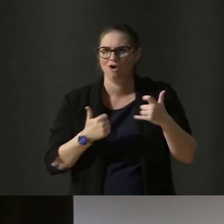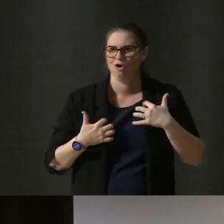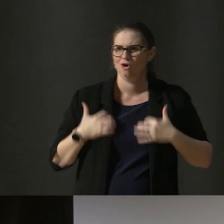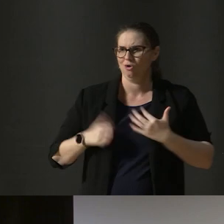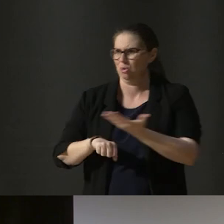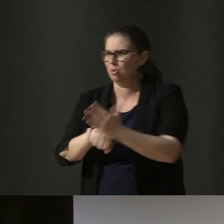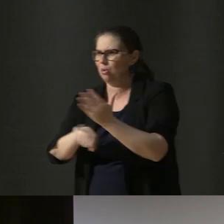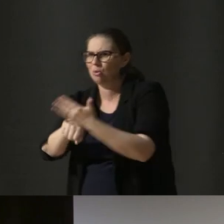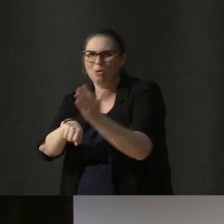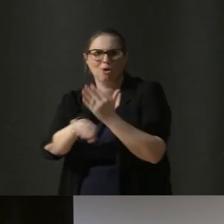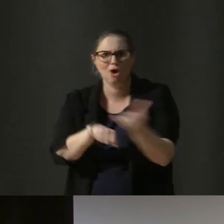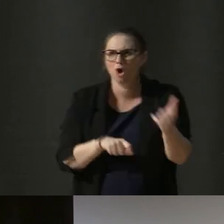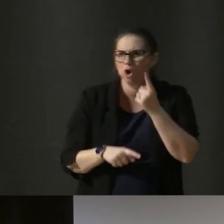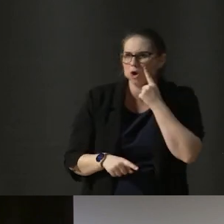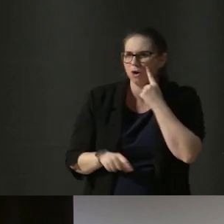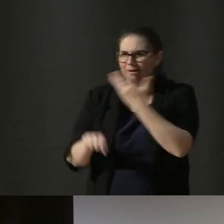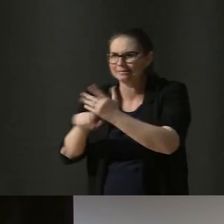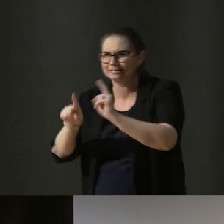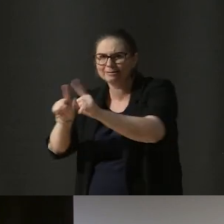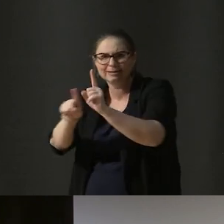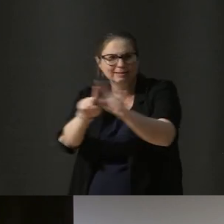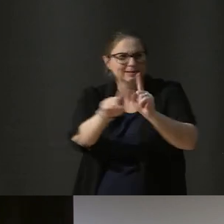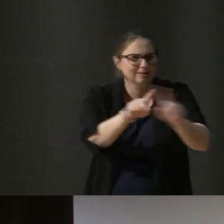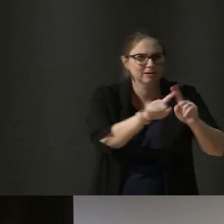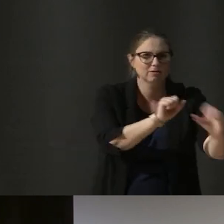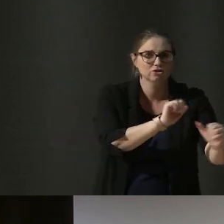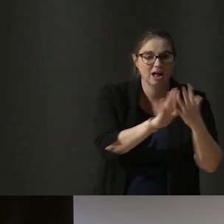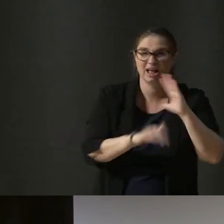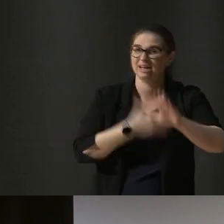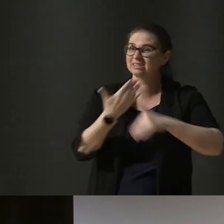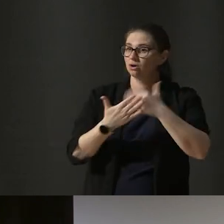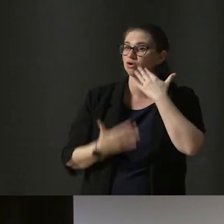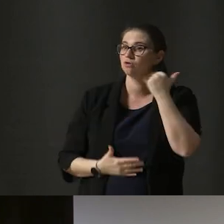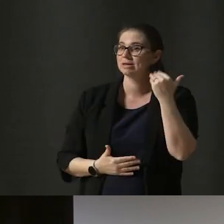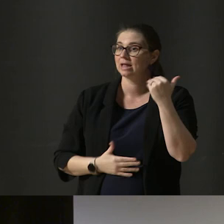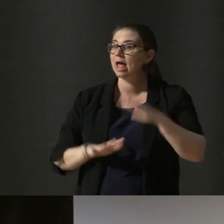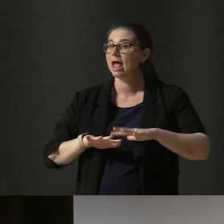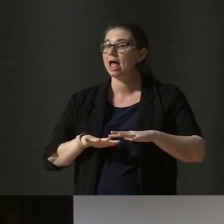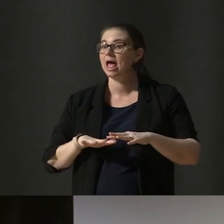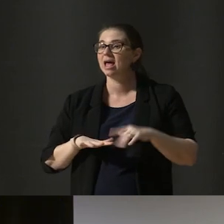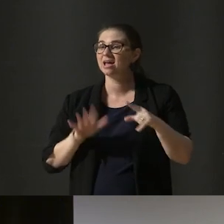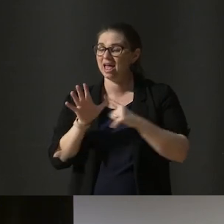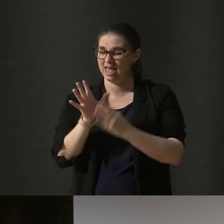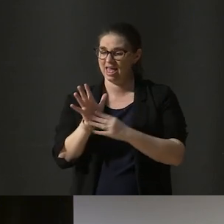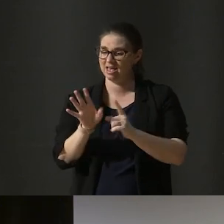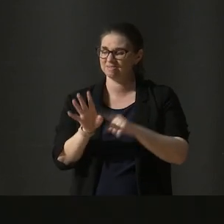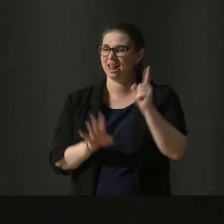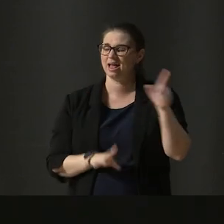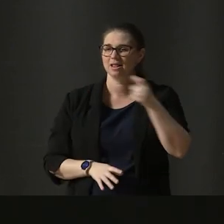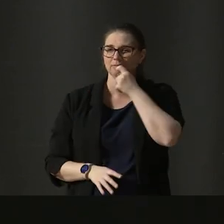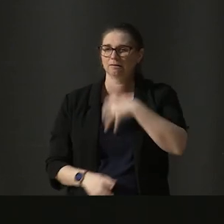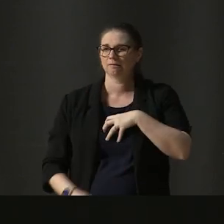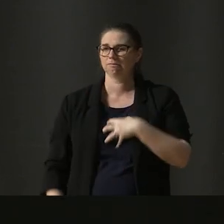excited to take on every new challenge. In recent times, Amy finds her lessons and her practice tedious,